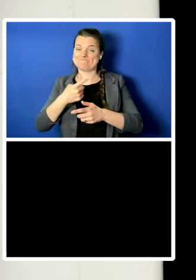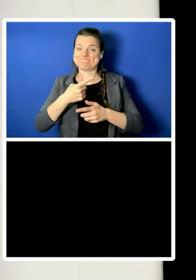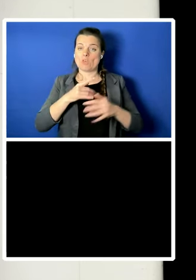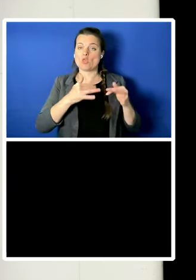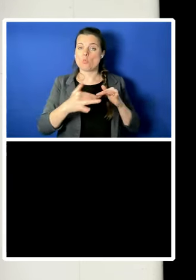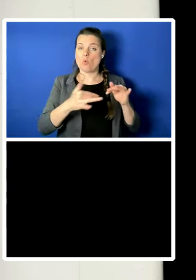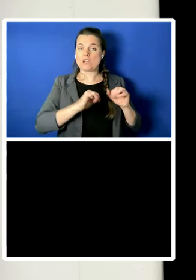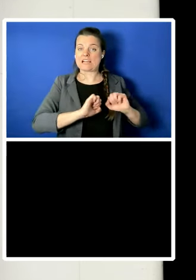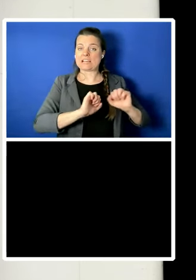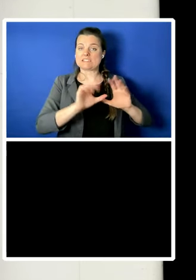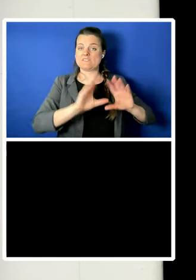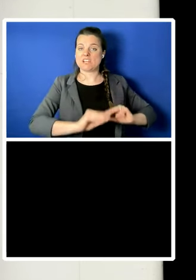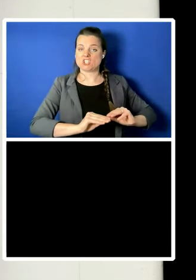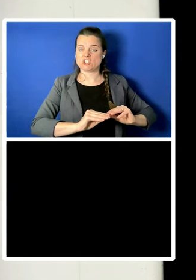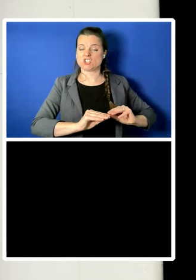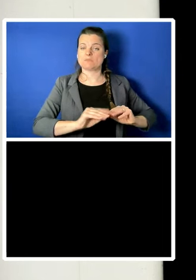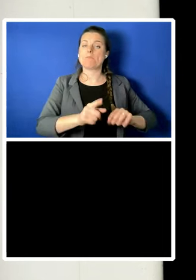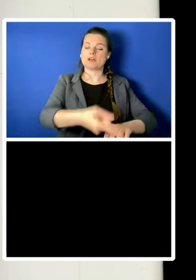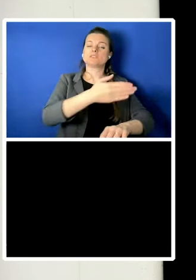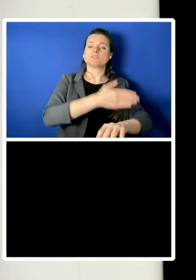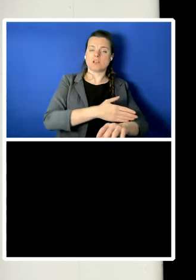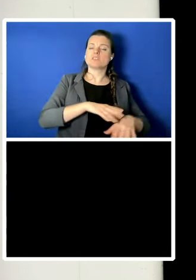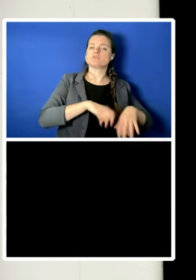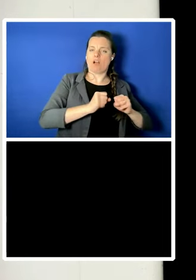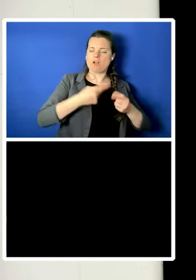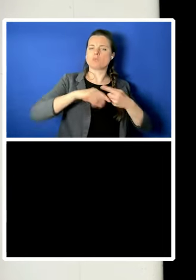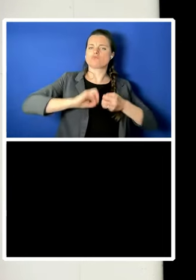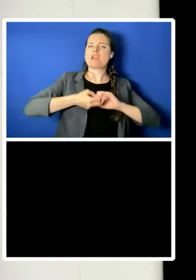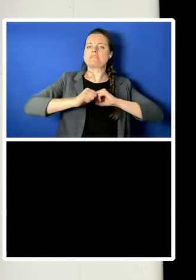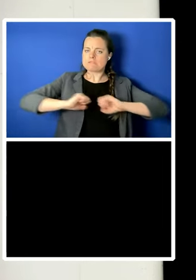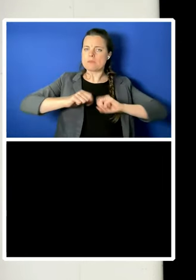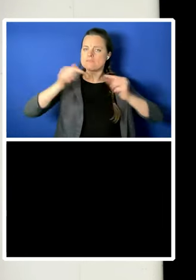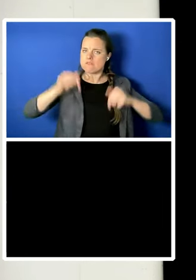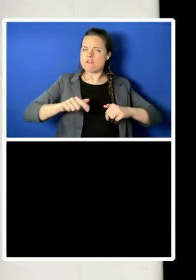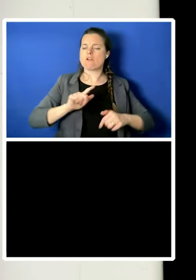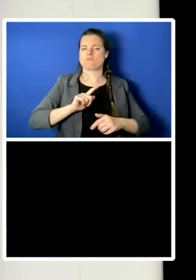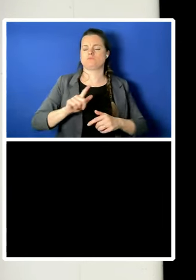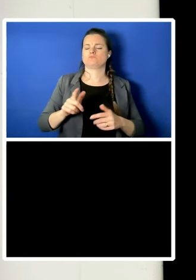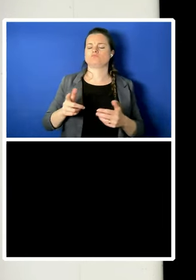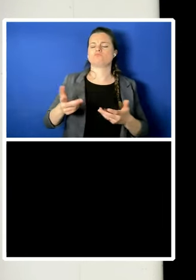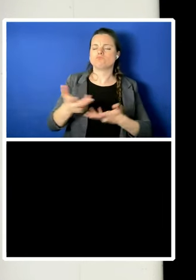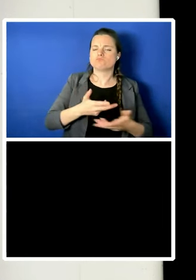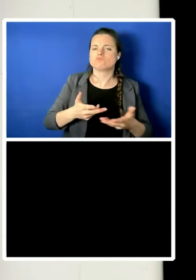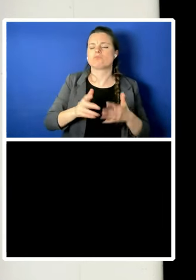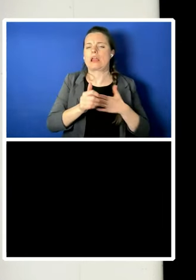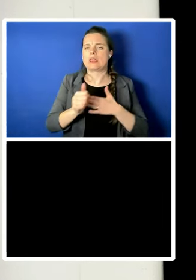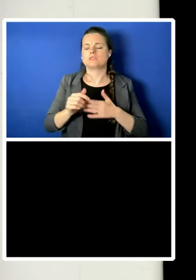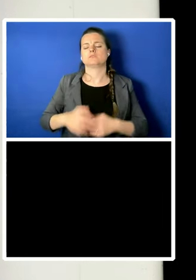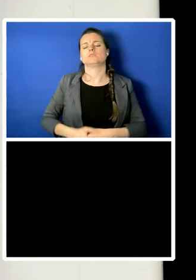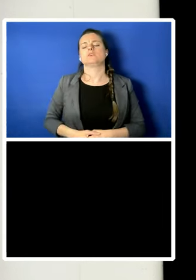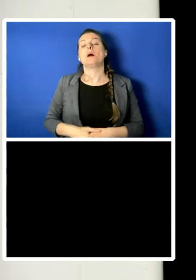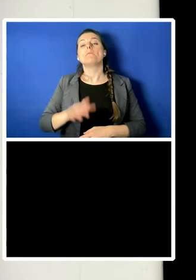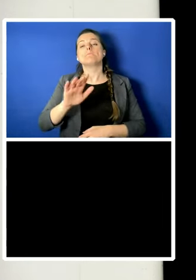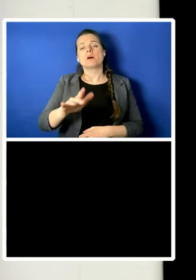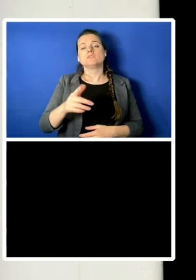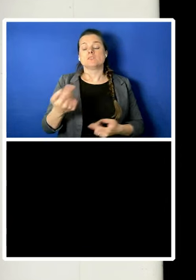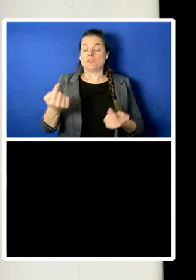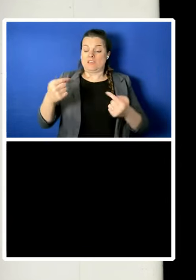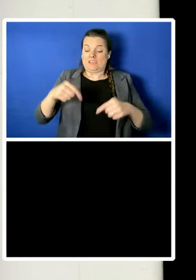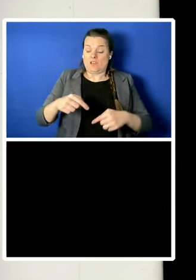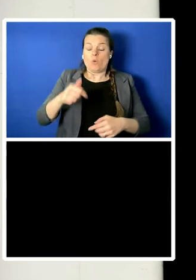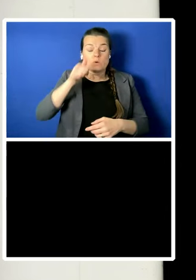And, of course, it's an enormous privilege to be here in these very difficult times for human rights. Human rights, as we've heard from Bea,